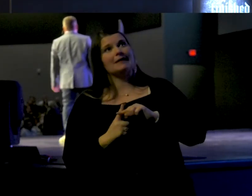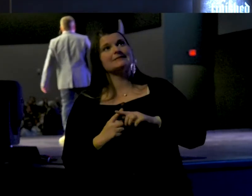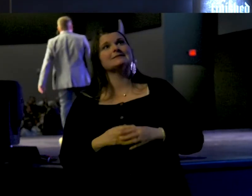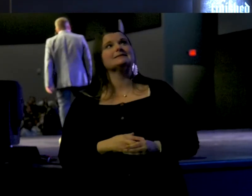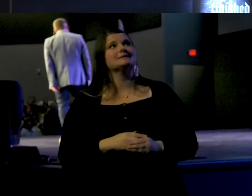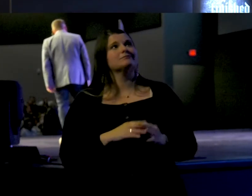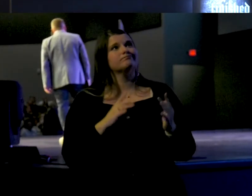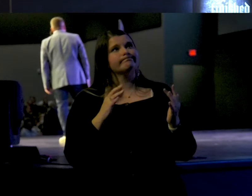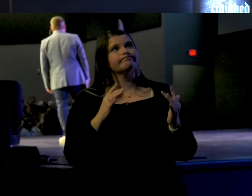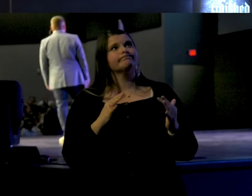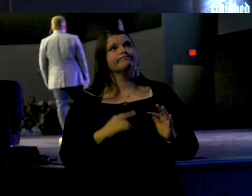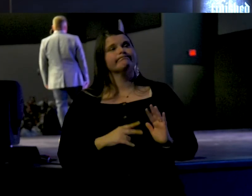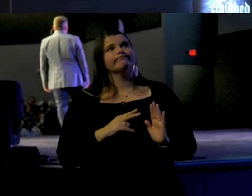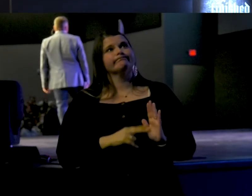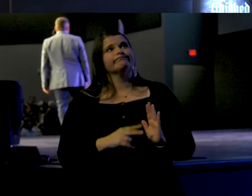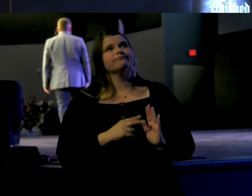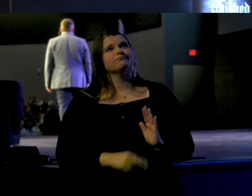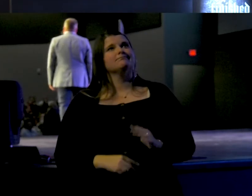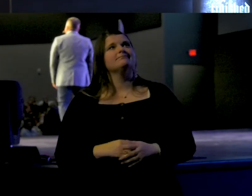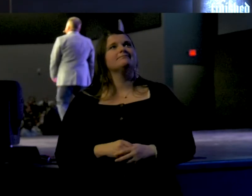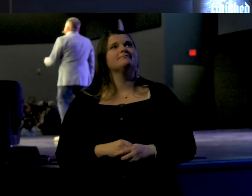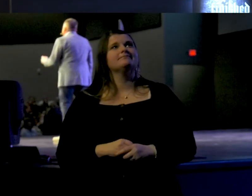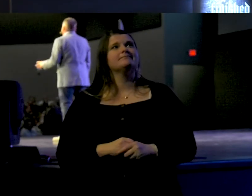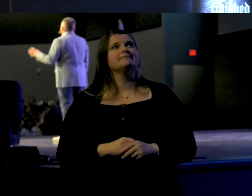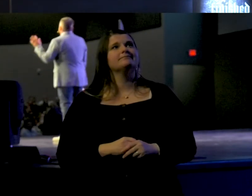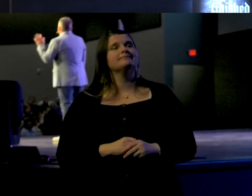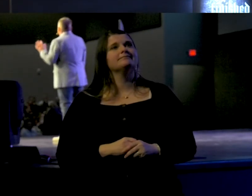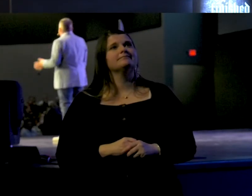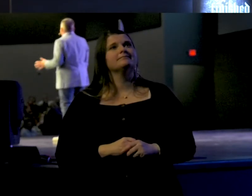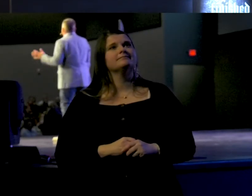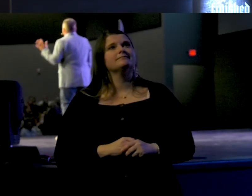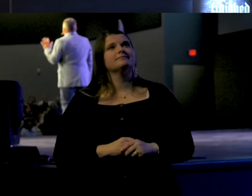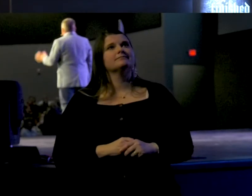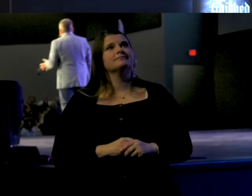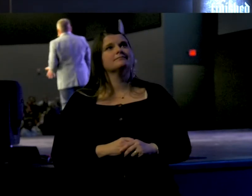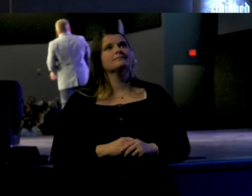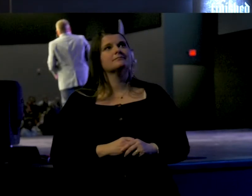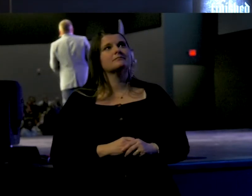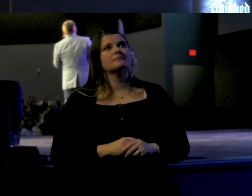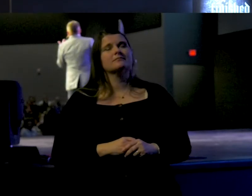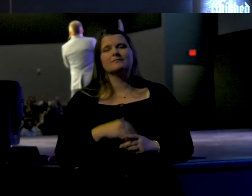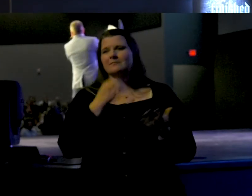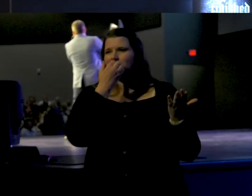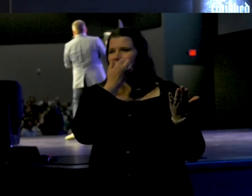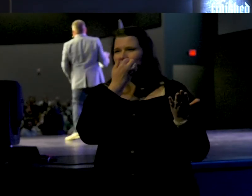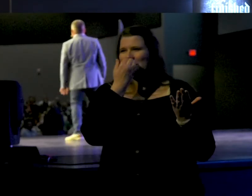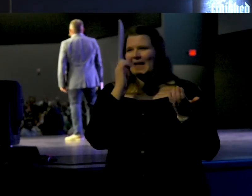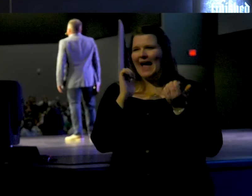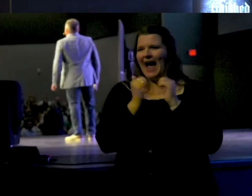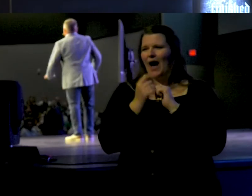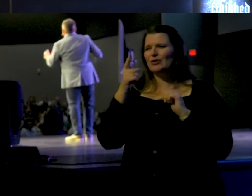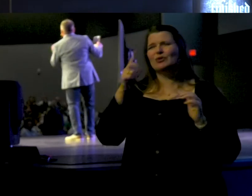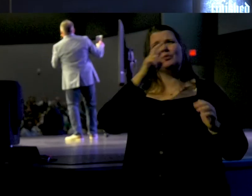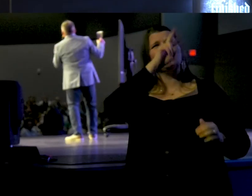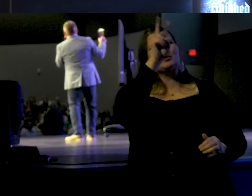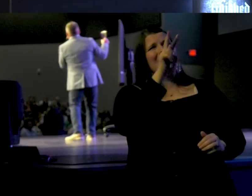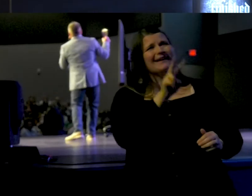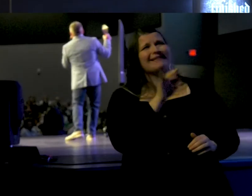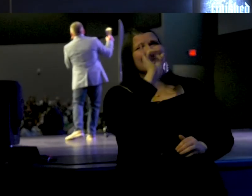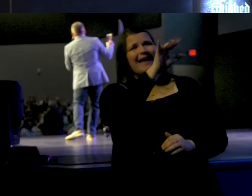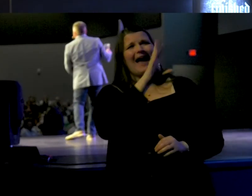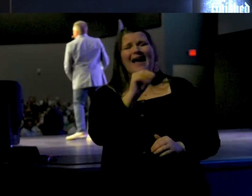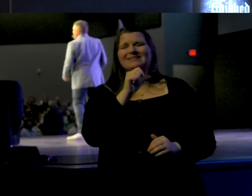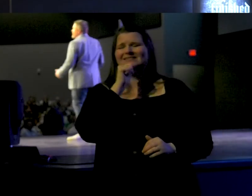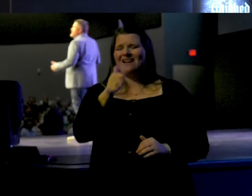rising health care costs, global persecution of Christians, and a deeply divided country. How do you read all that and not